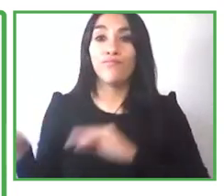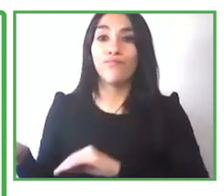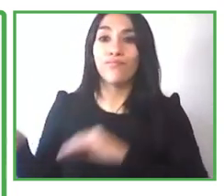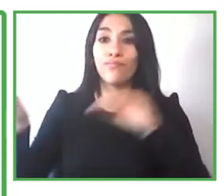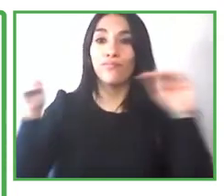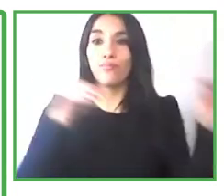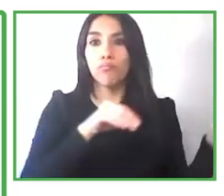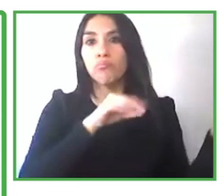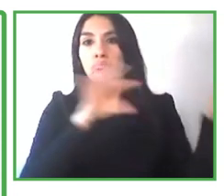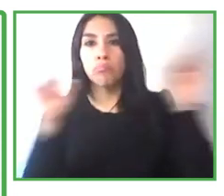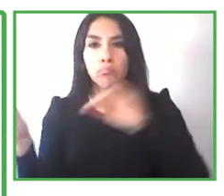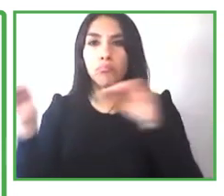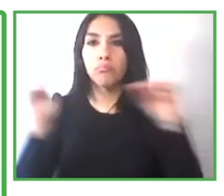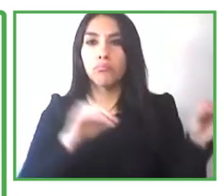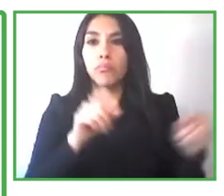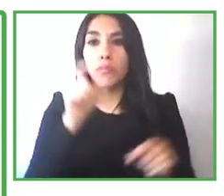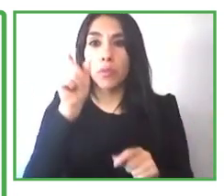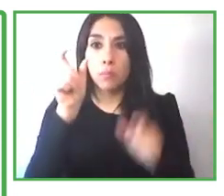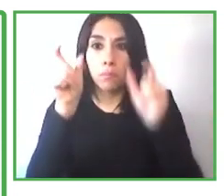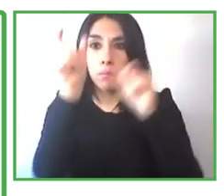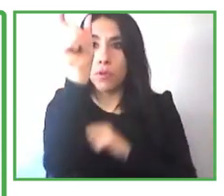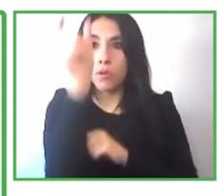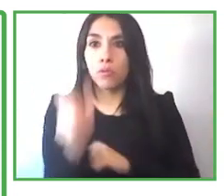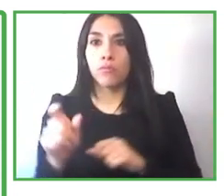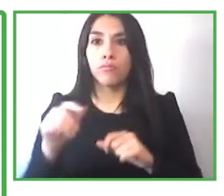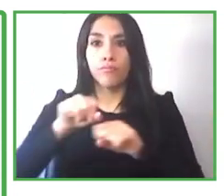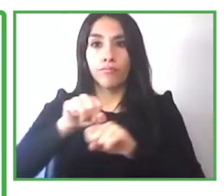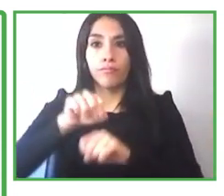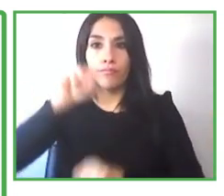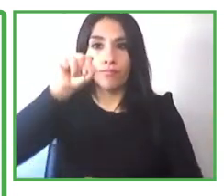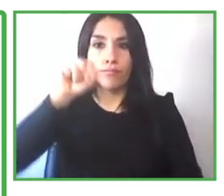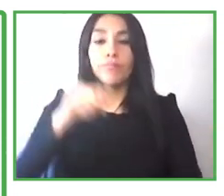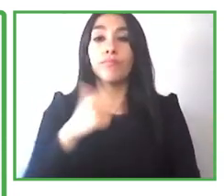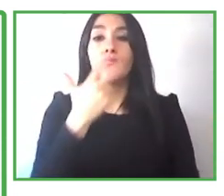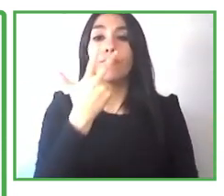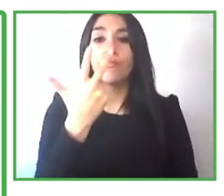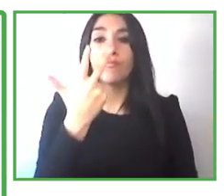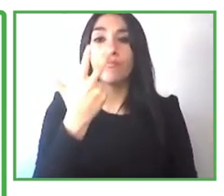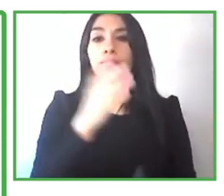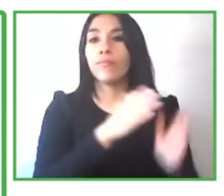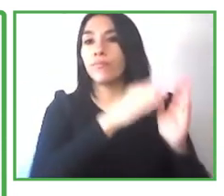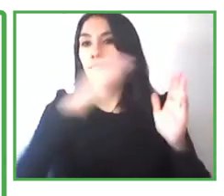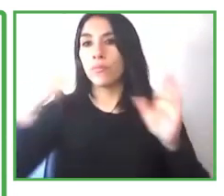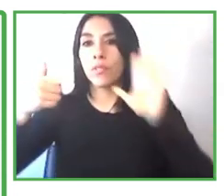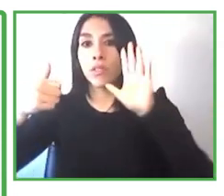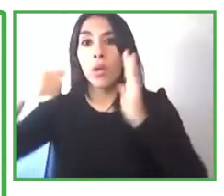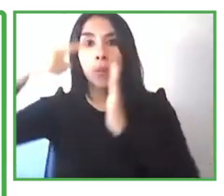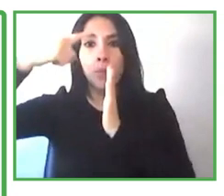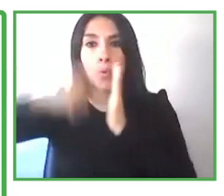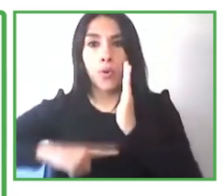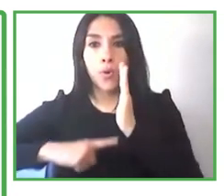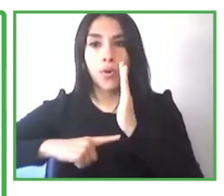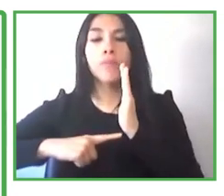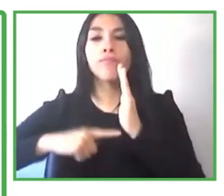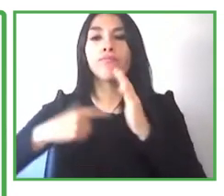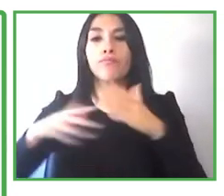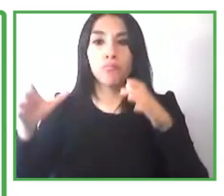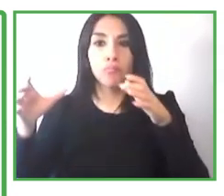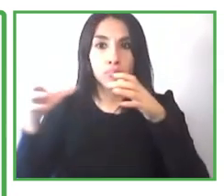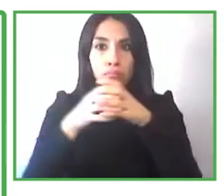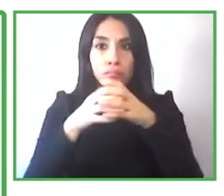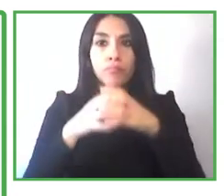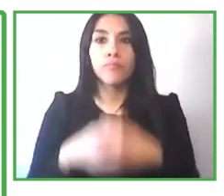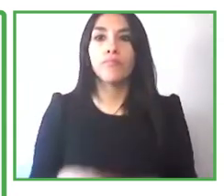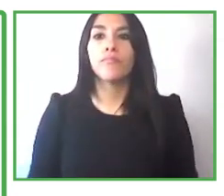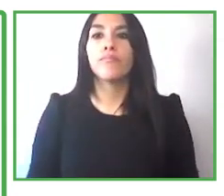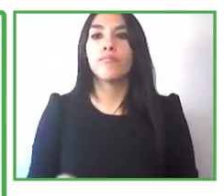partners the important thing is that these are real and meaningful roles that add value to the team and add value to